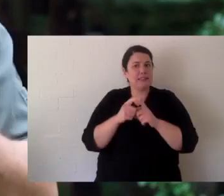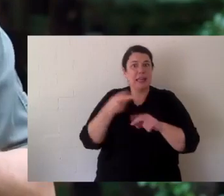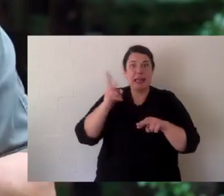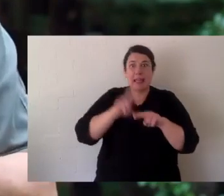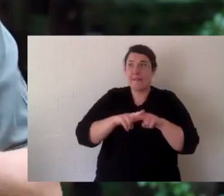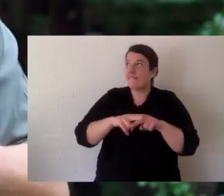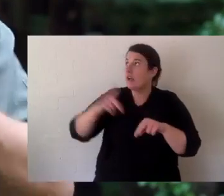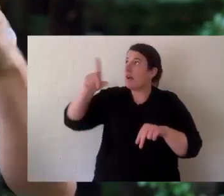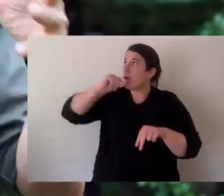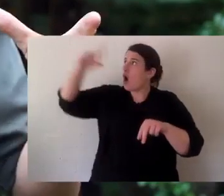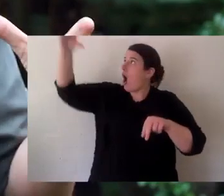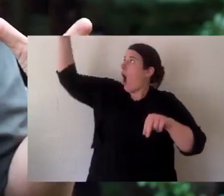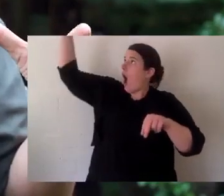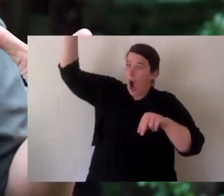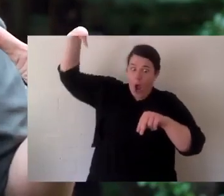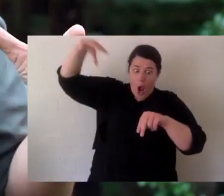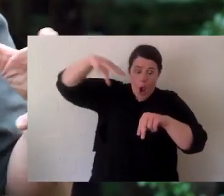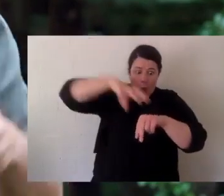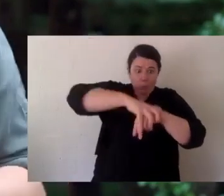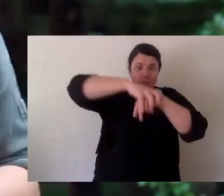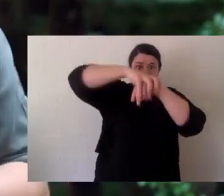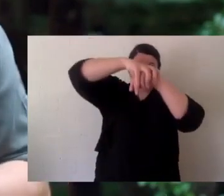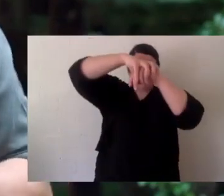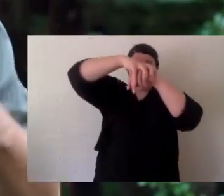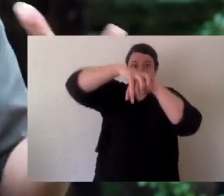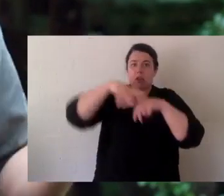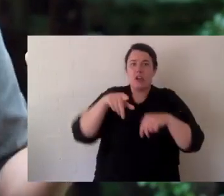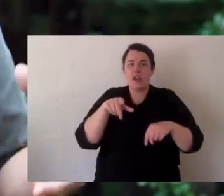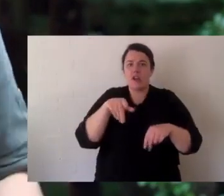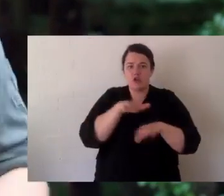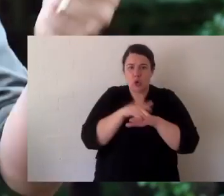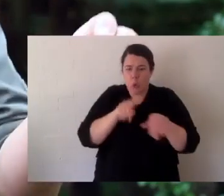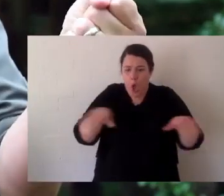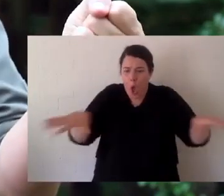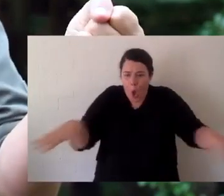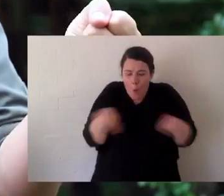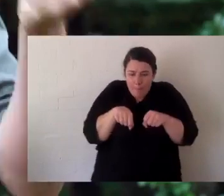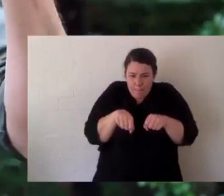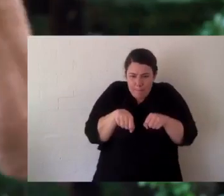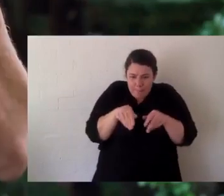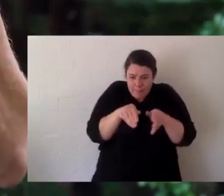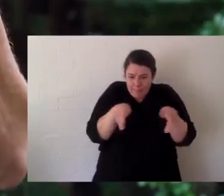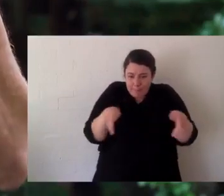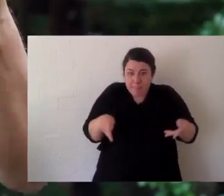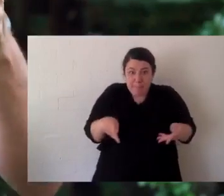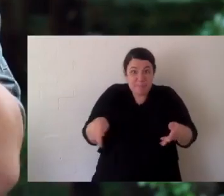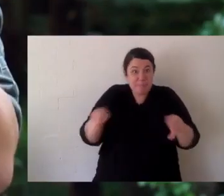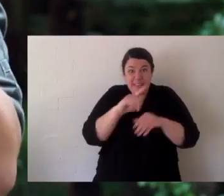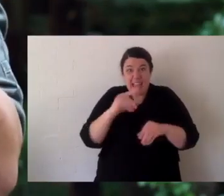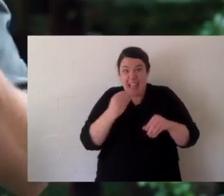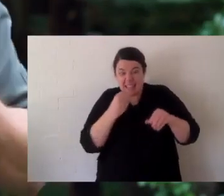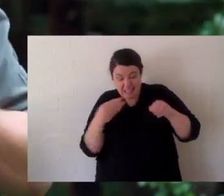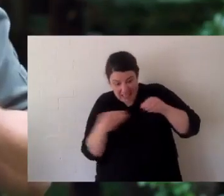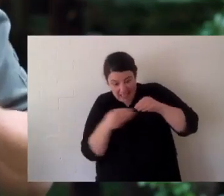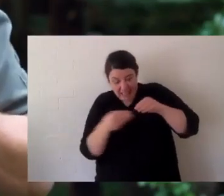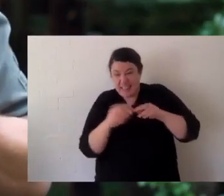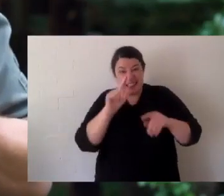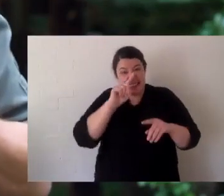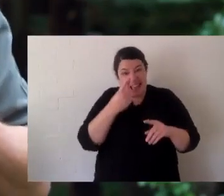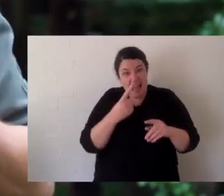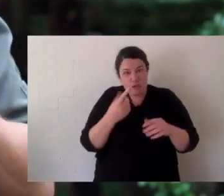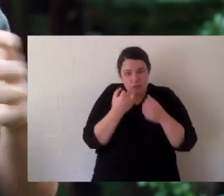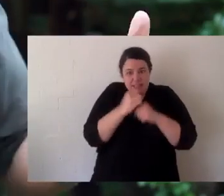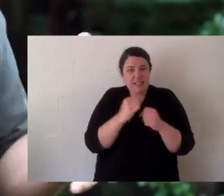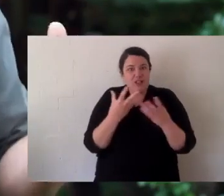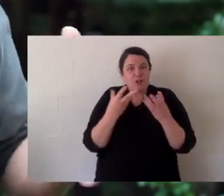and that's why they've got that hard shell. If something like a sea eagle picked a turtle up in its talons, the turtle pulls inside its